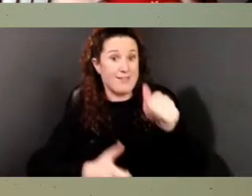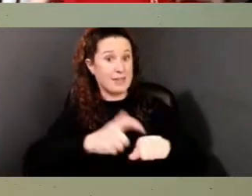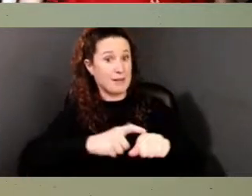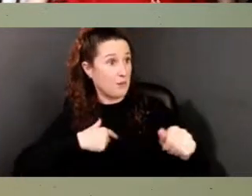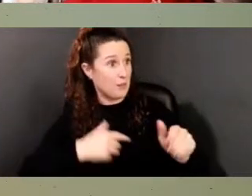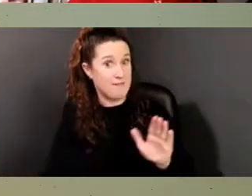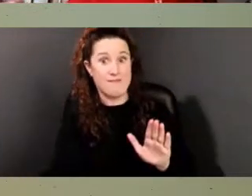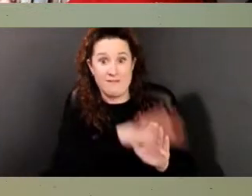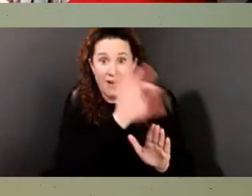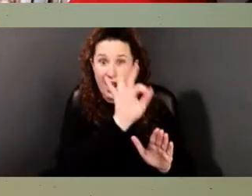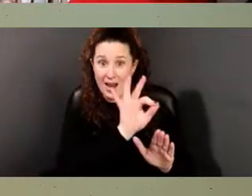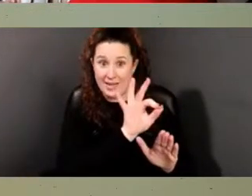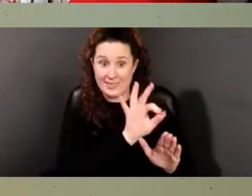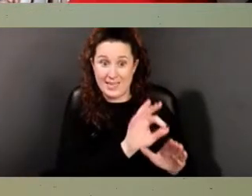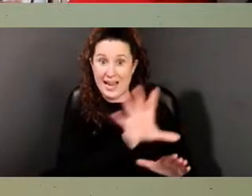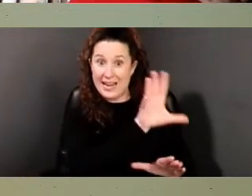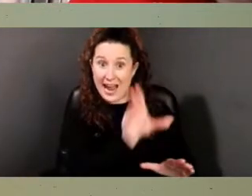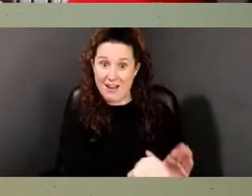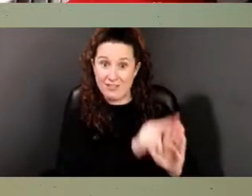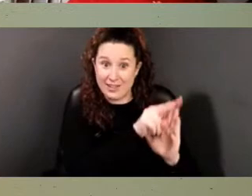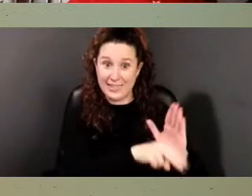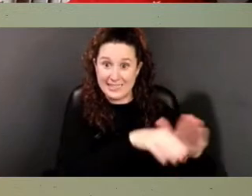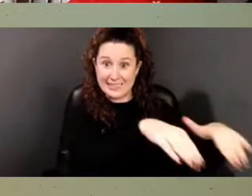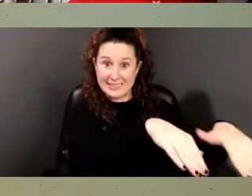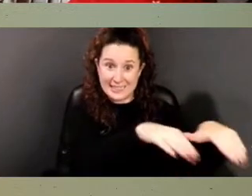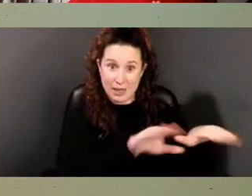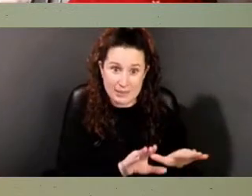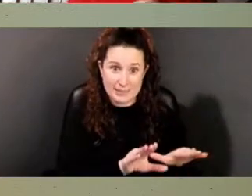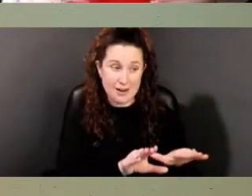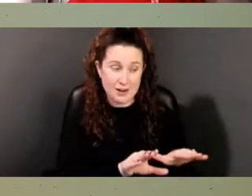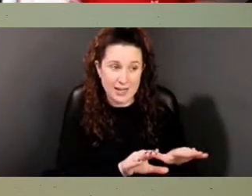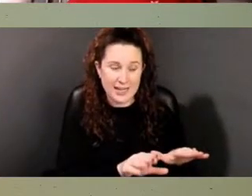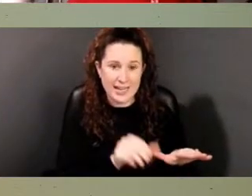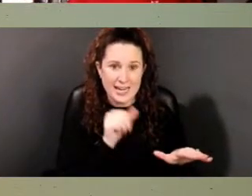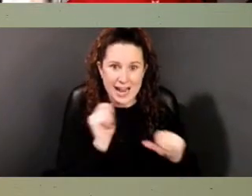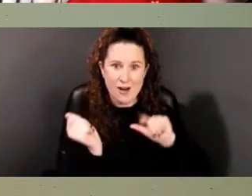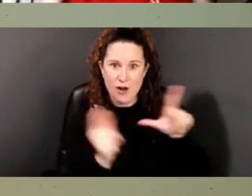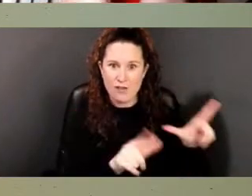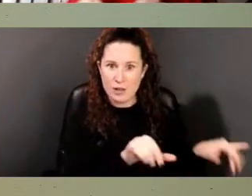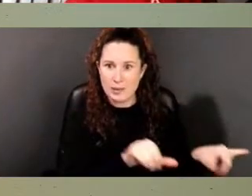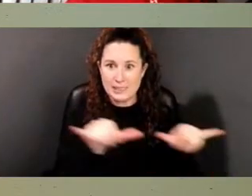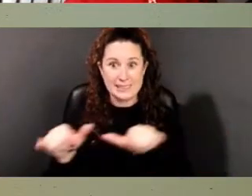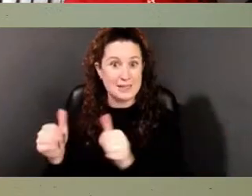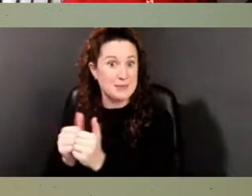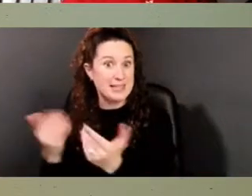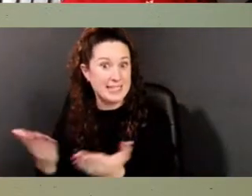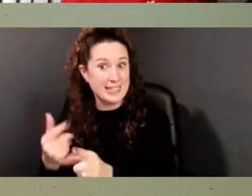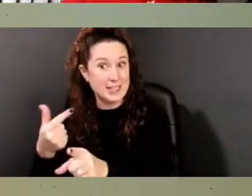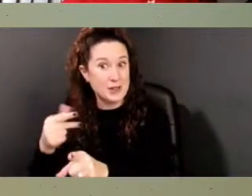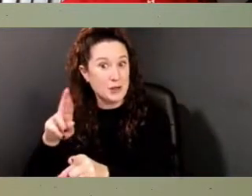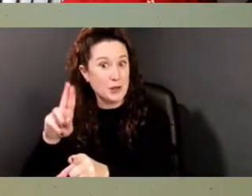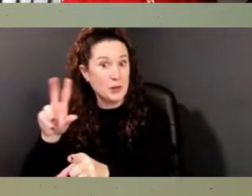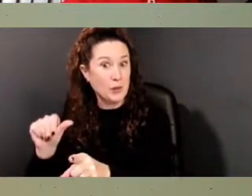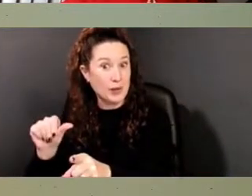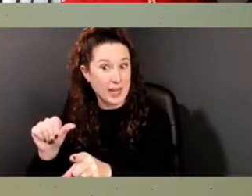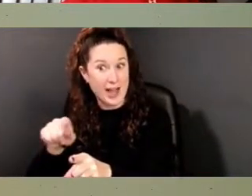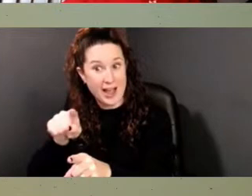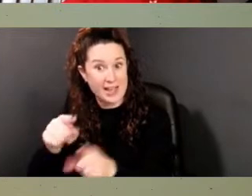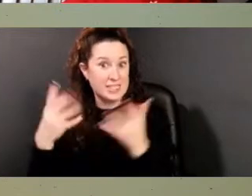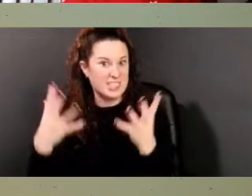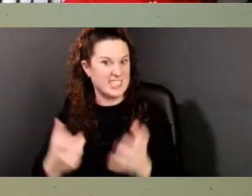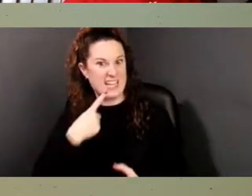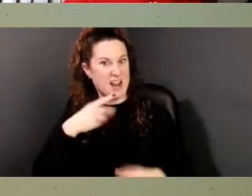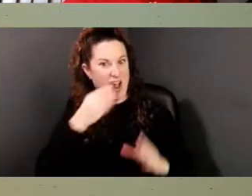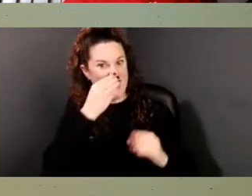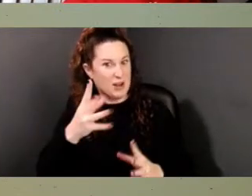ground with someone like Gloria Henry that's been working here for 30 years saying, I don't care what y'all say, I'm going to find this burial ground. Right. That's,